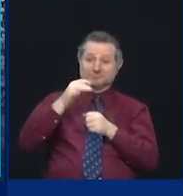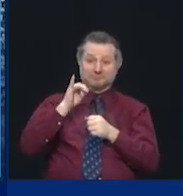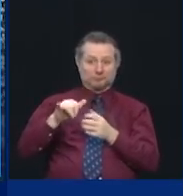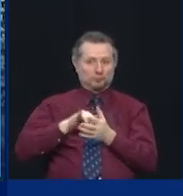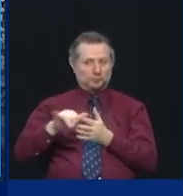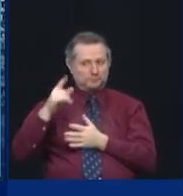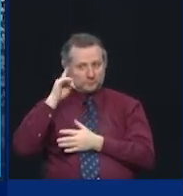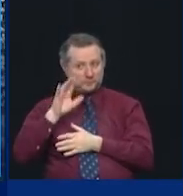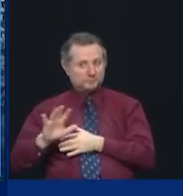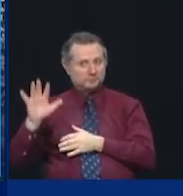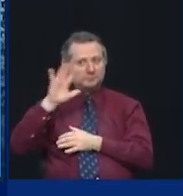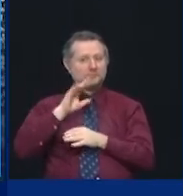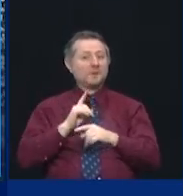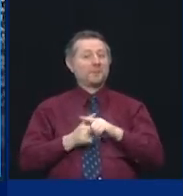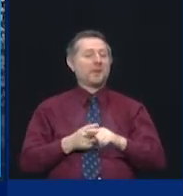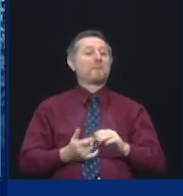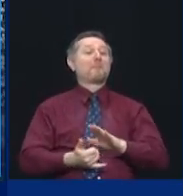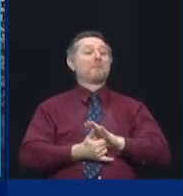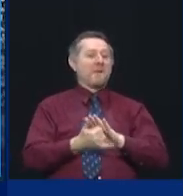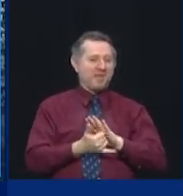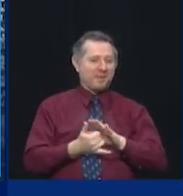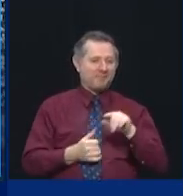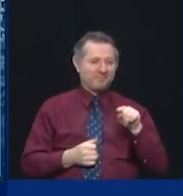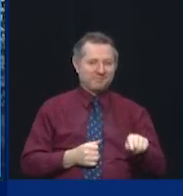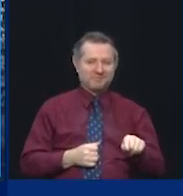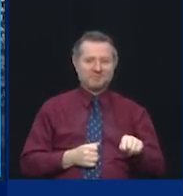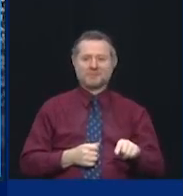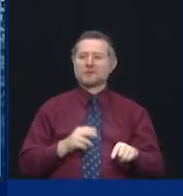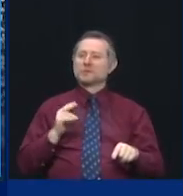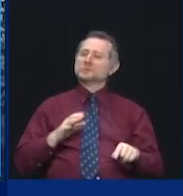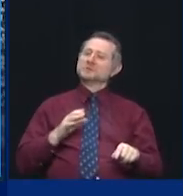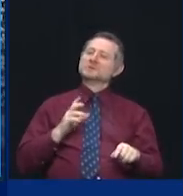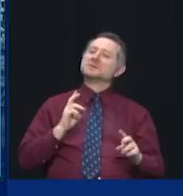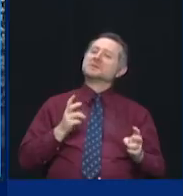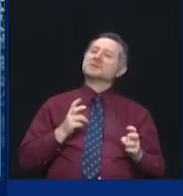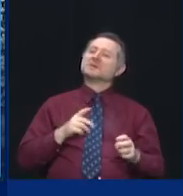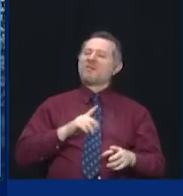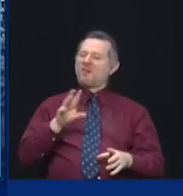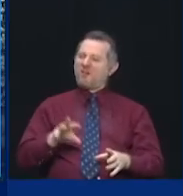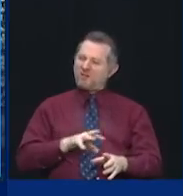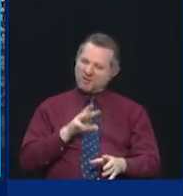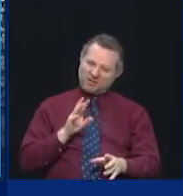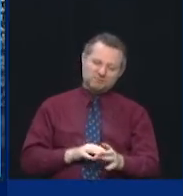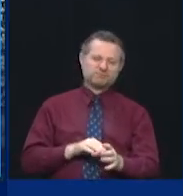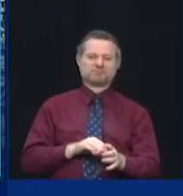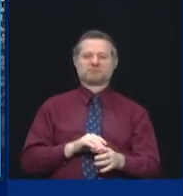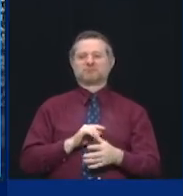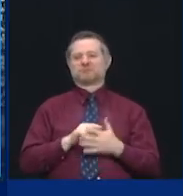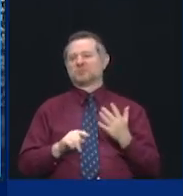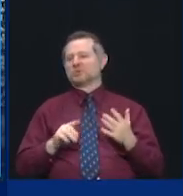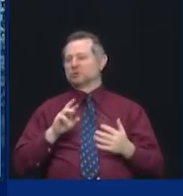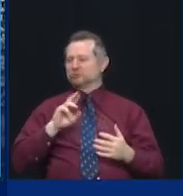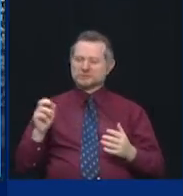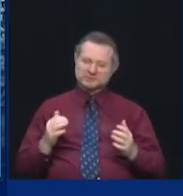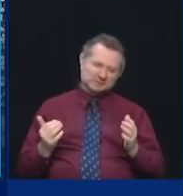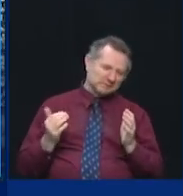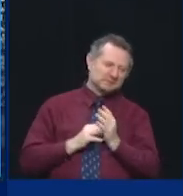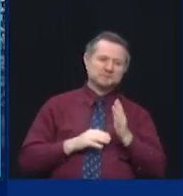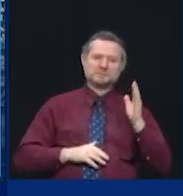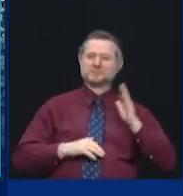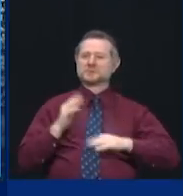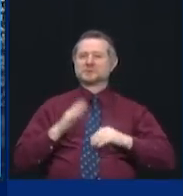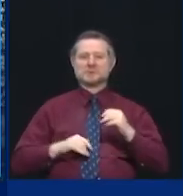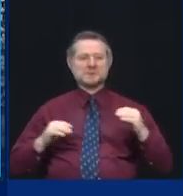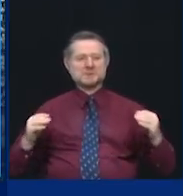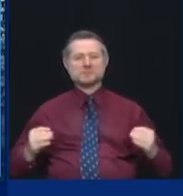a comprehensive rejuvenation of the west side of Manhattan where you have